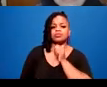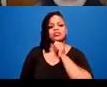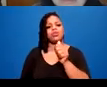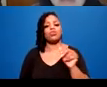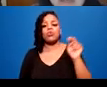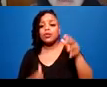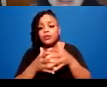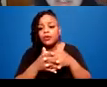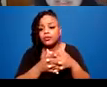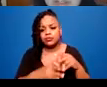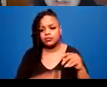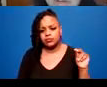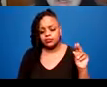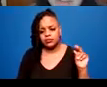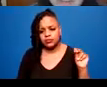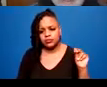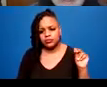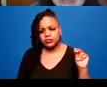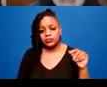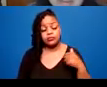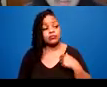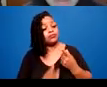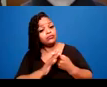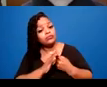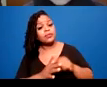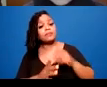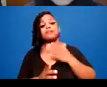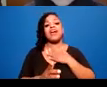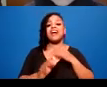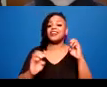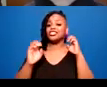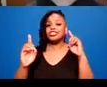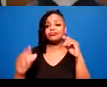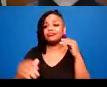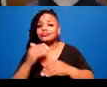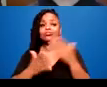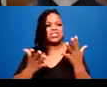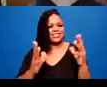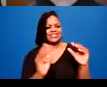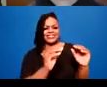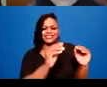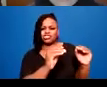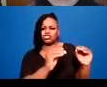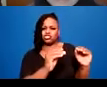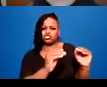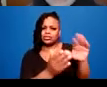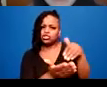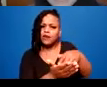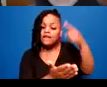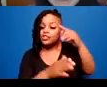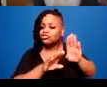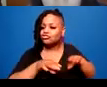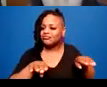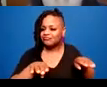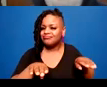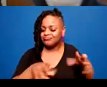I started my education career teaching at the Centre for Children Living on the Spectrum or Autistic, sorry, Autism Spectrum